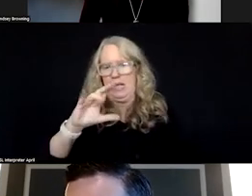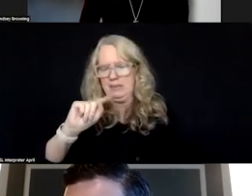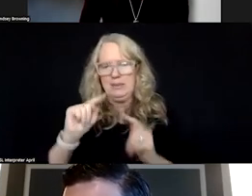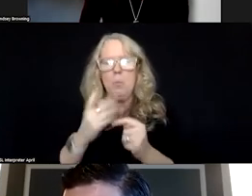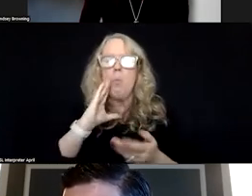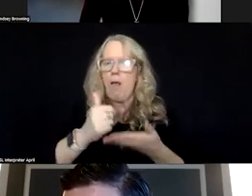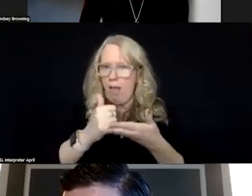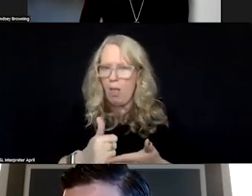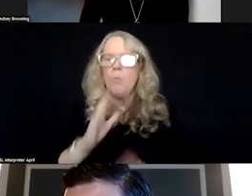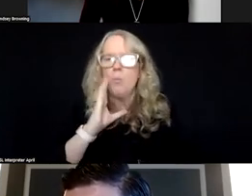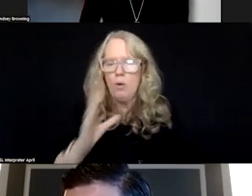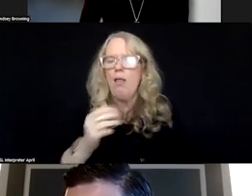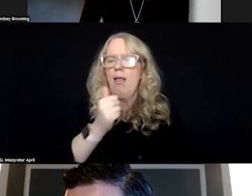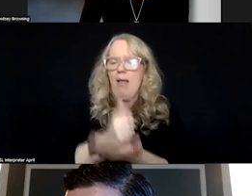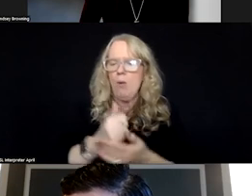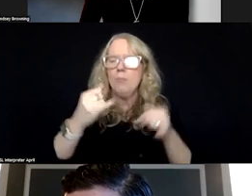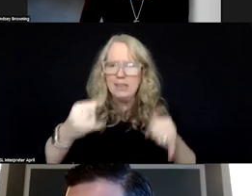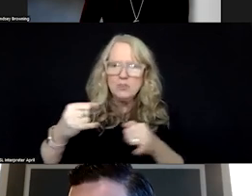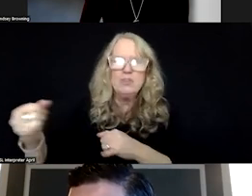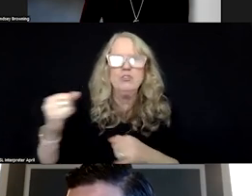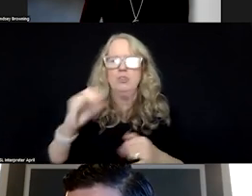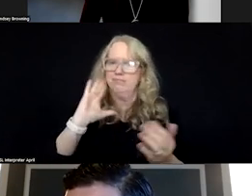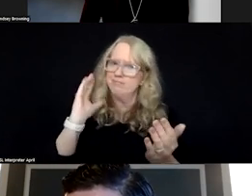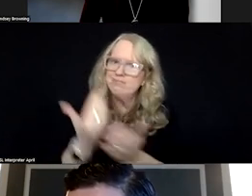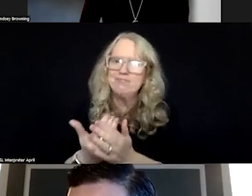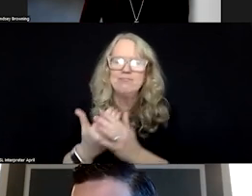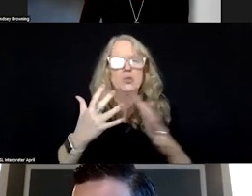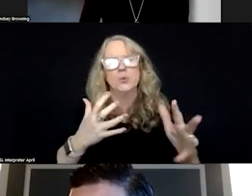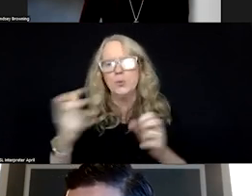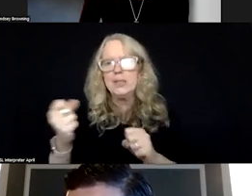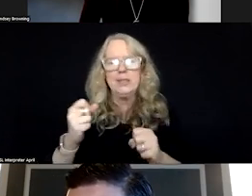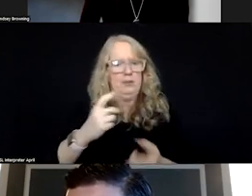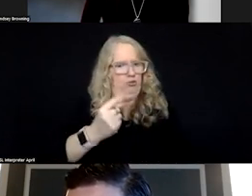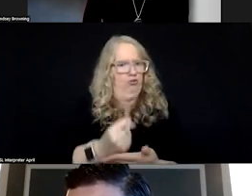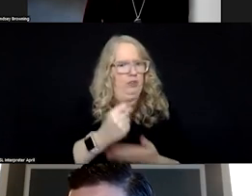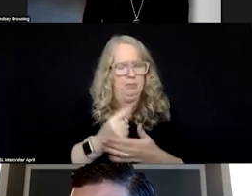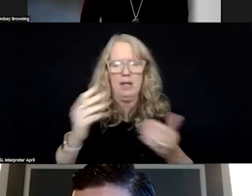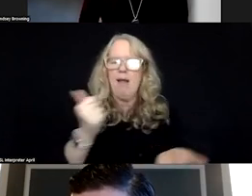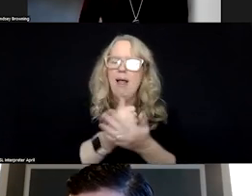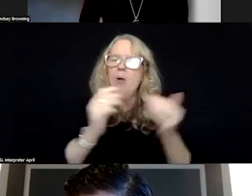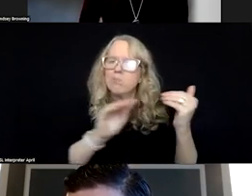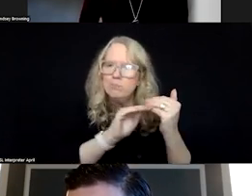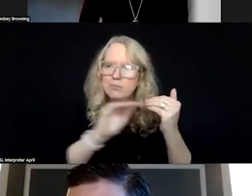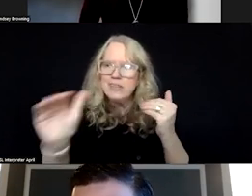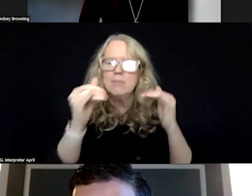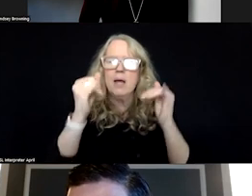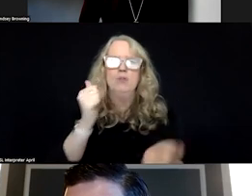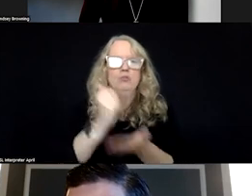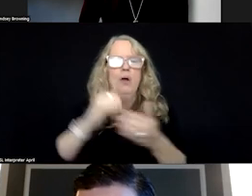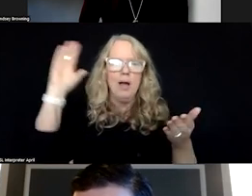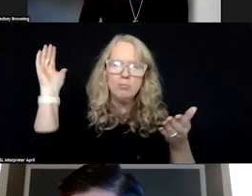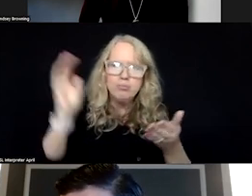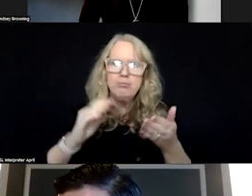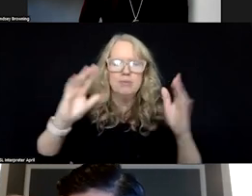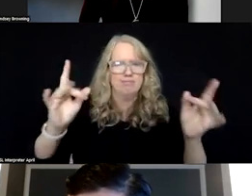help you help that individual get care quickly, get treatment quickly, stabilize the individual, de-escalate the crisis,